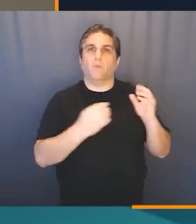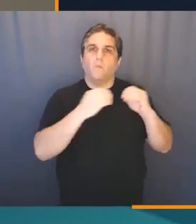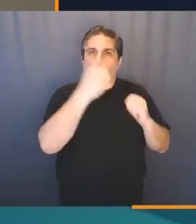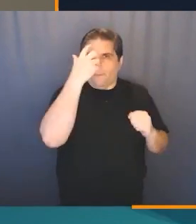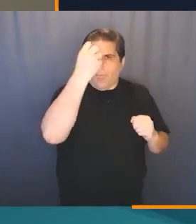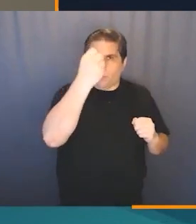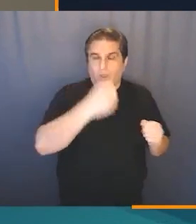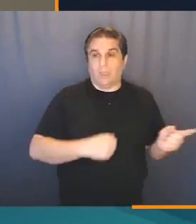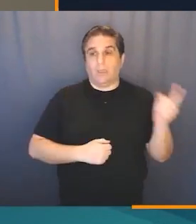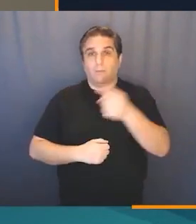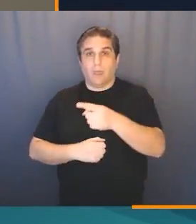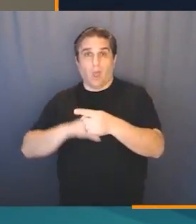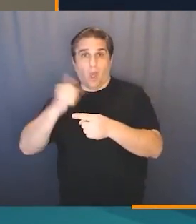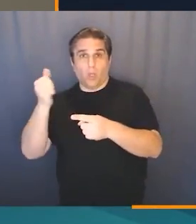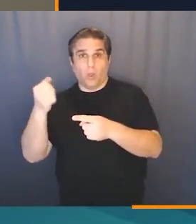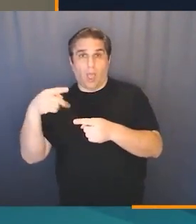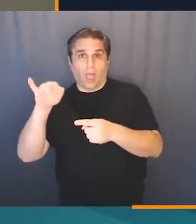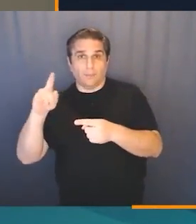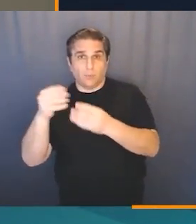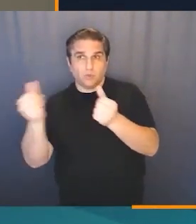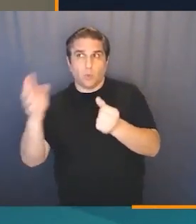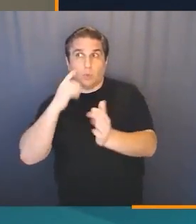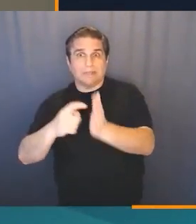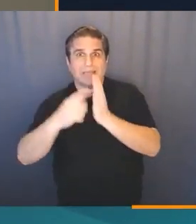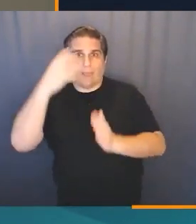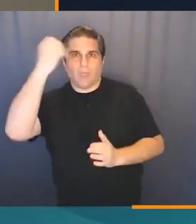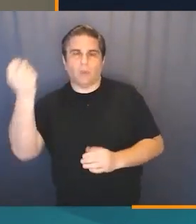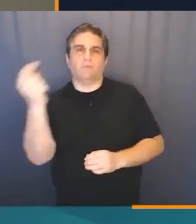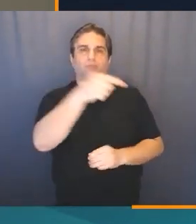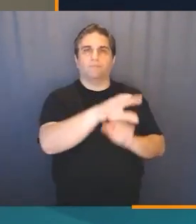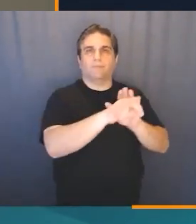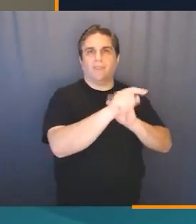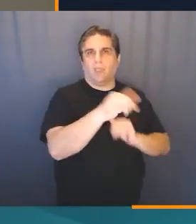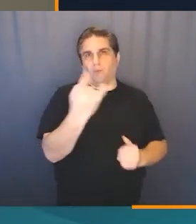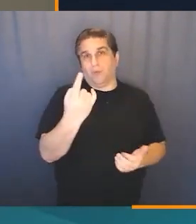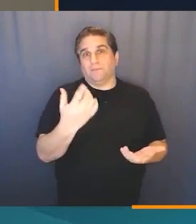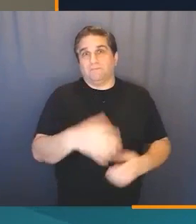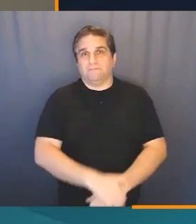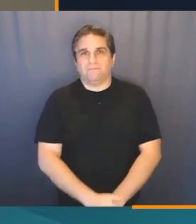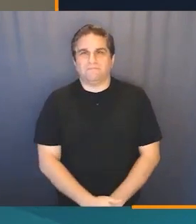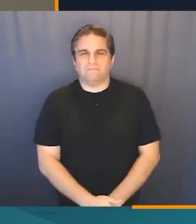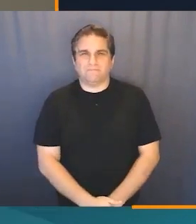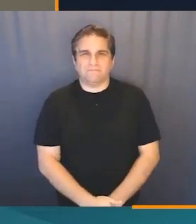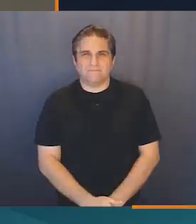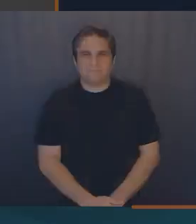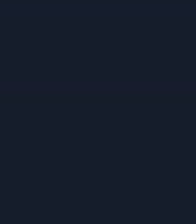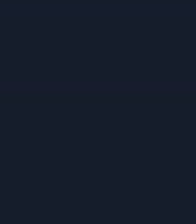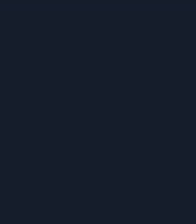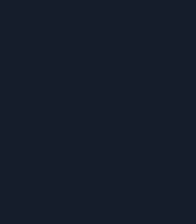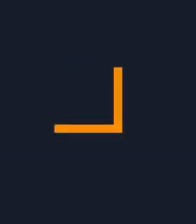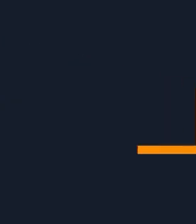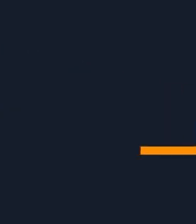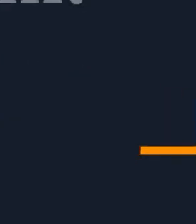that runs in O of N squared if it does not allocate any additional memory, but a more optimal solution does.